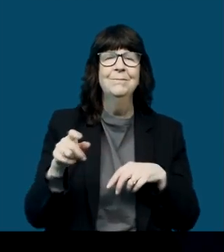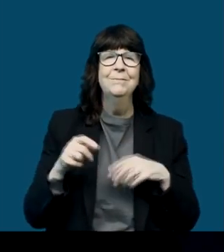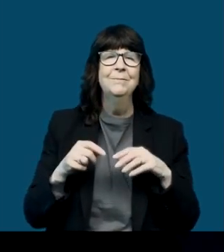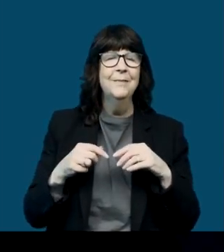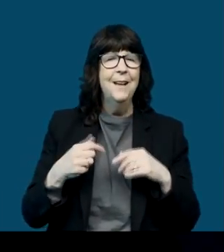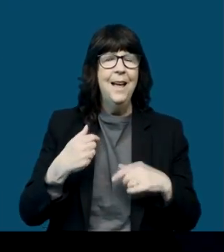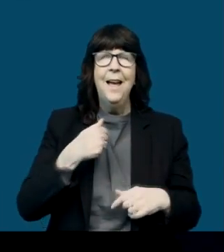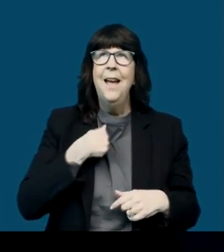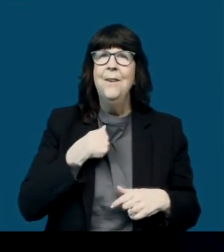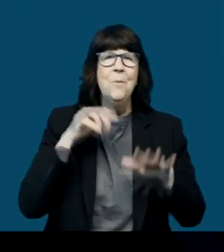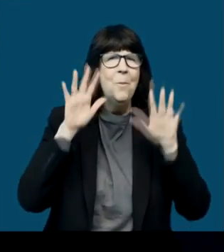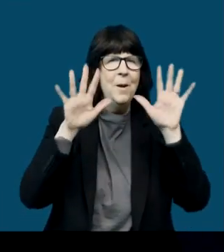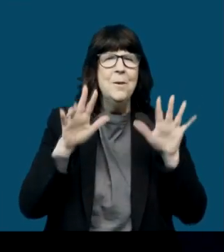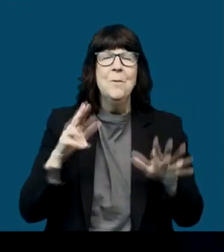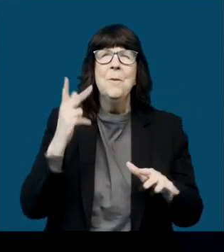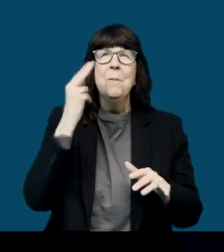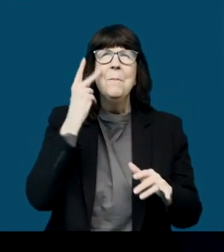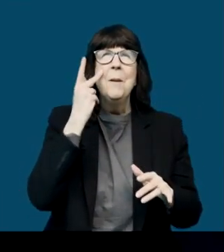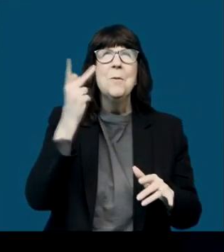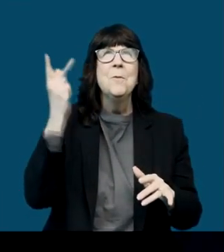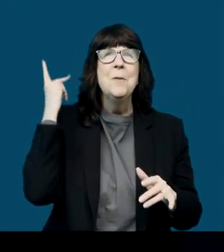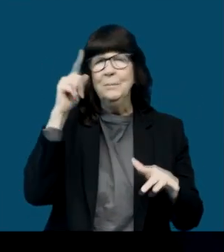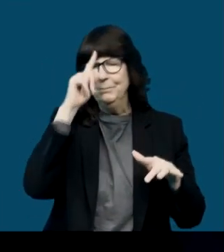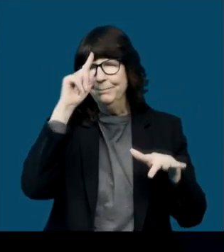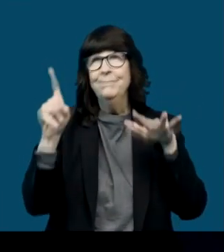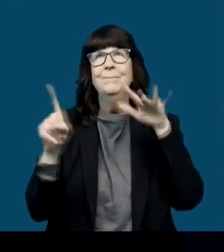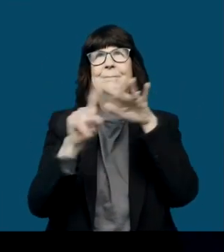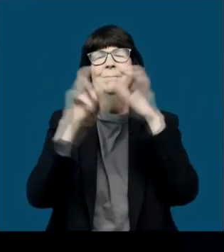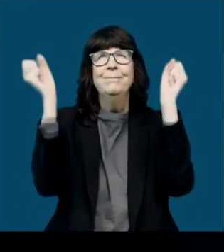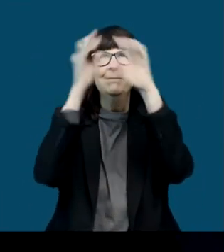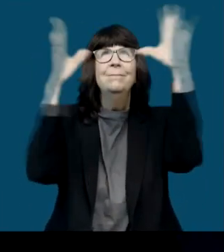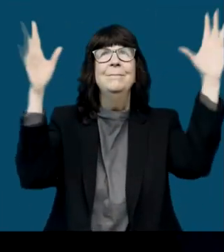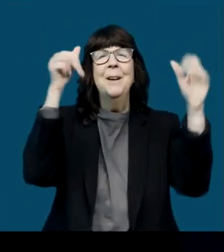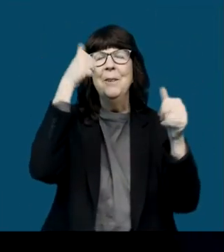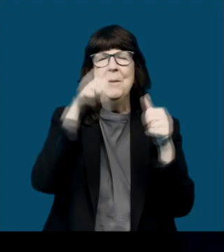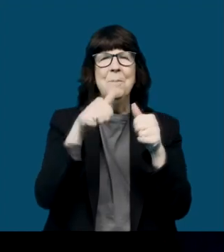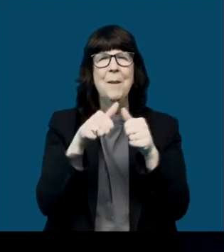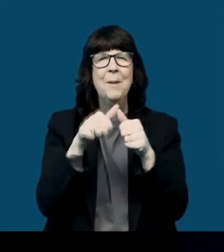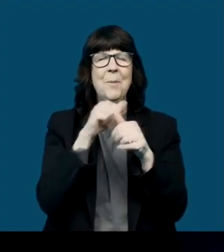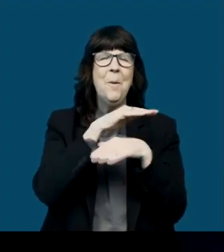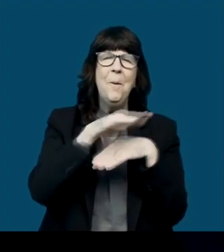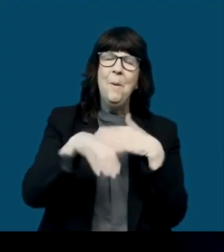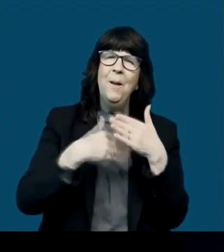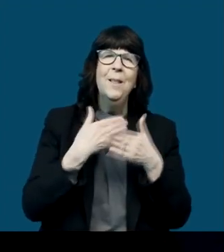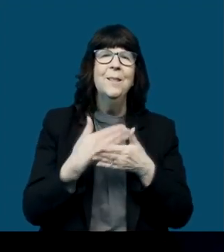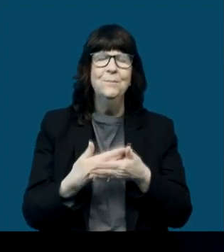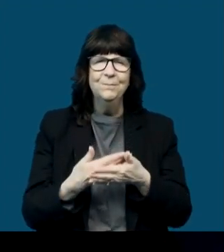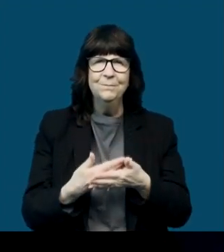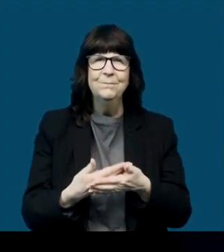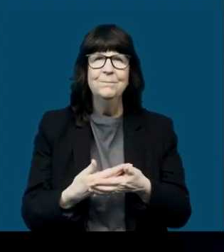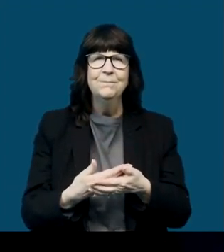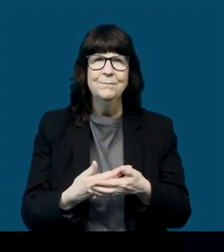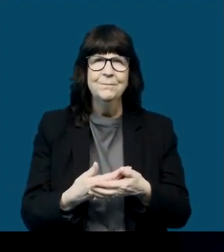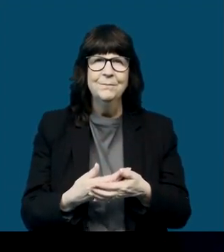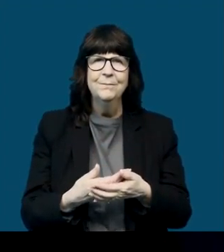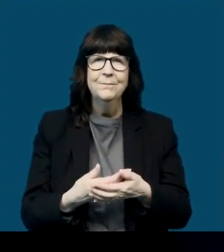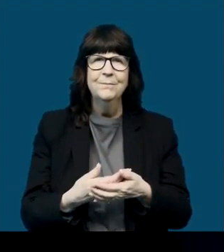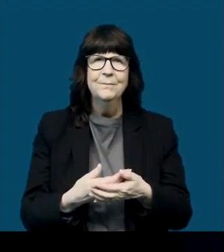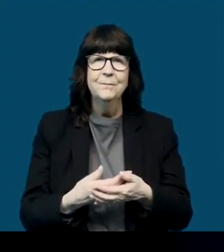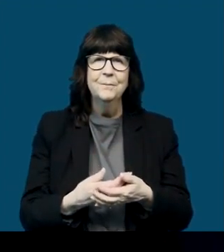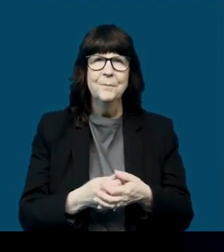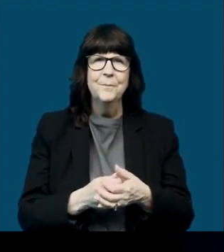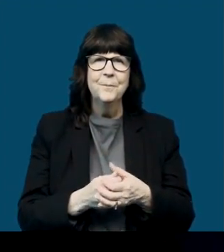as far as you could go. All these memories, they come back